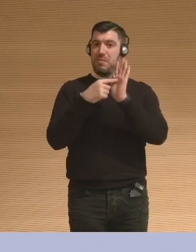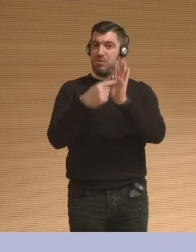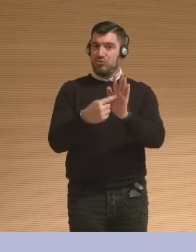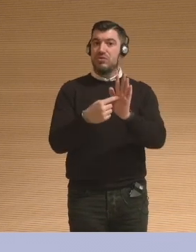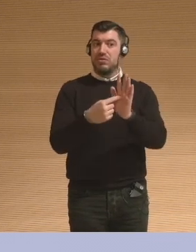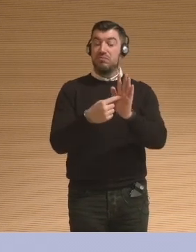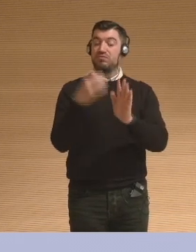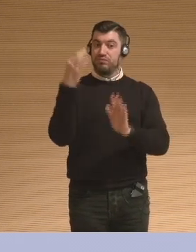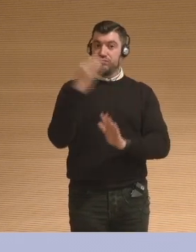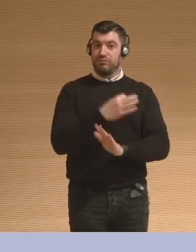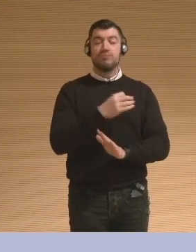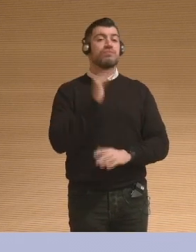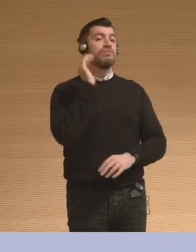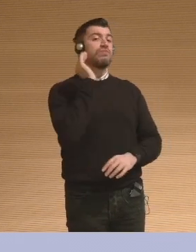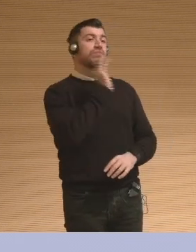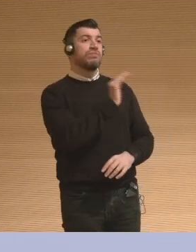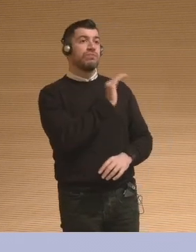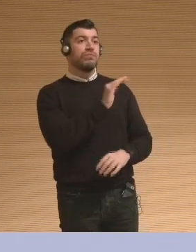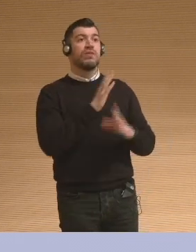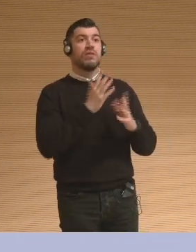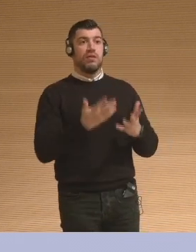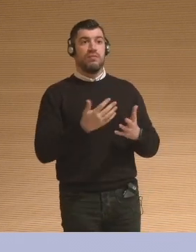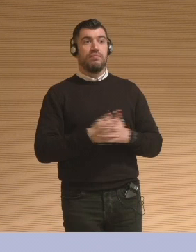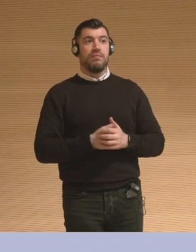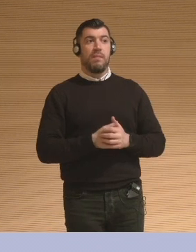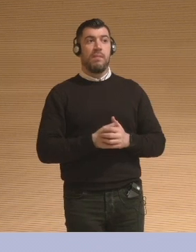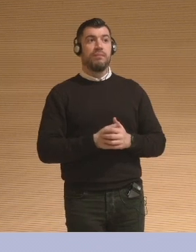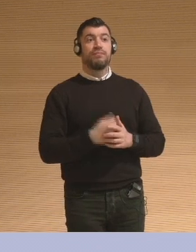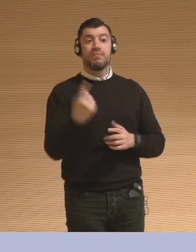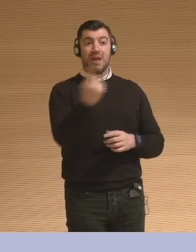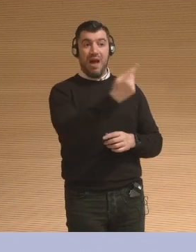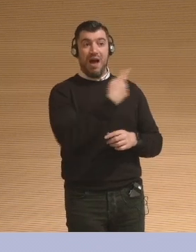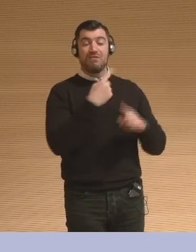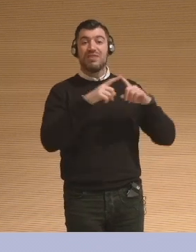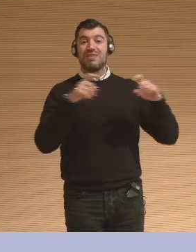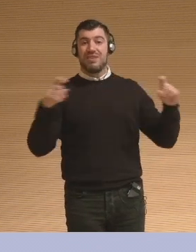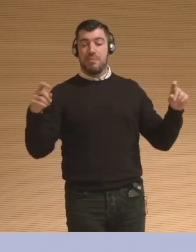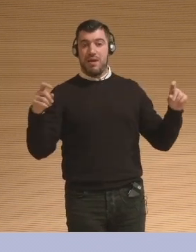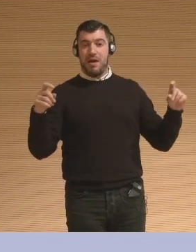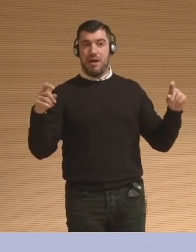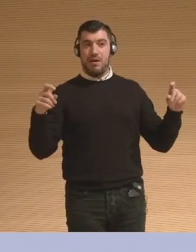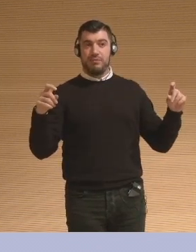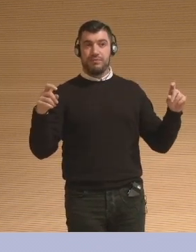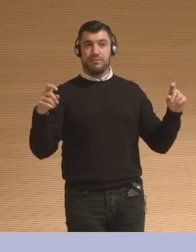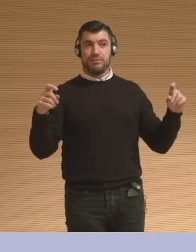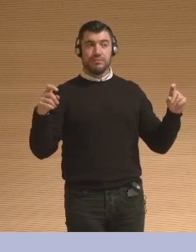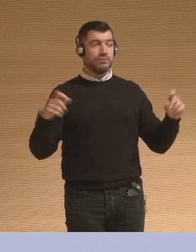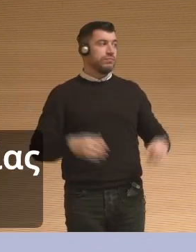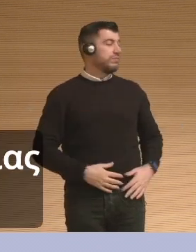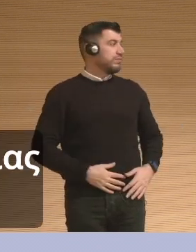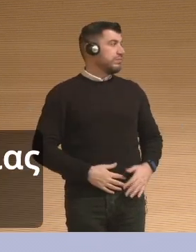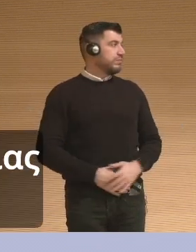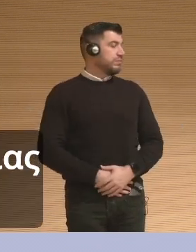do these objects, is this story of how,